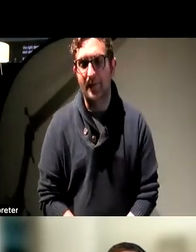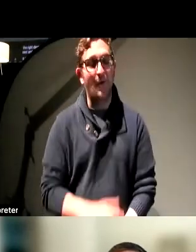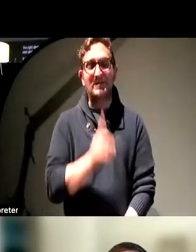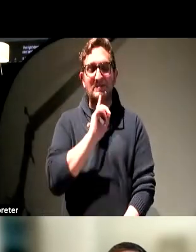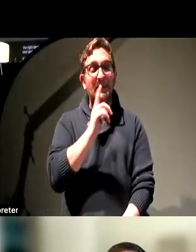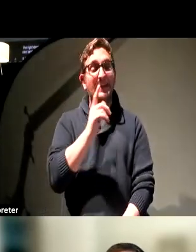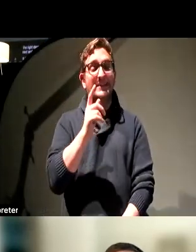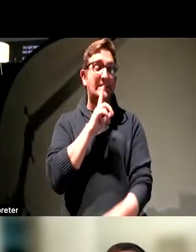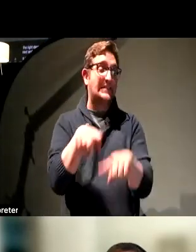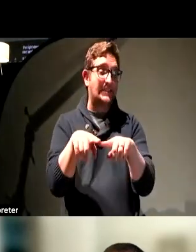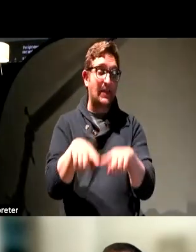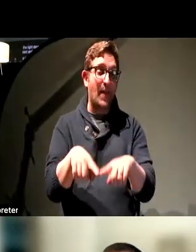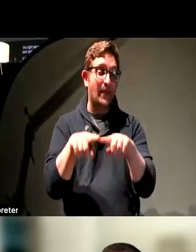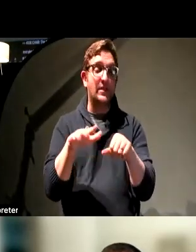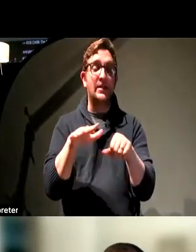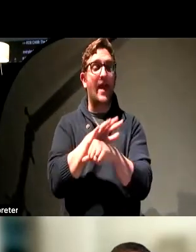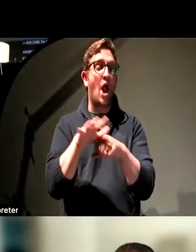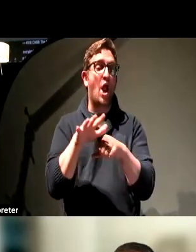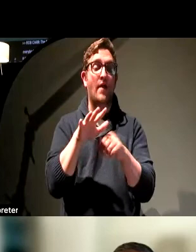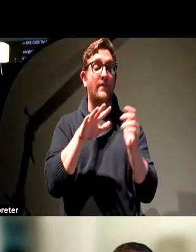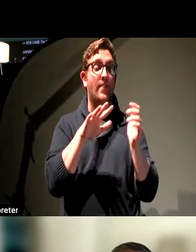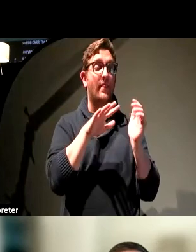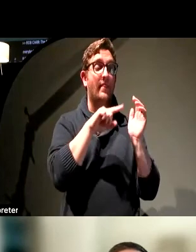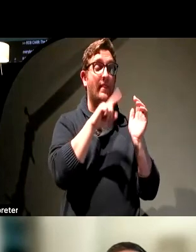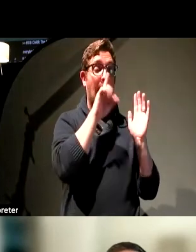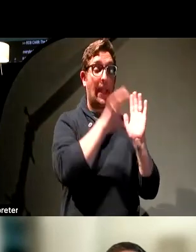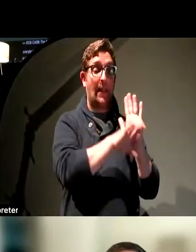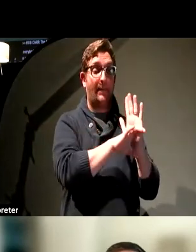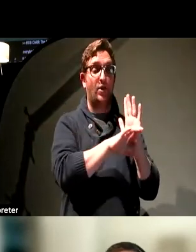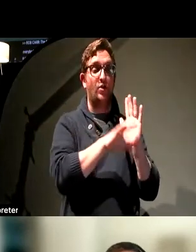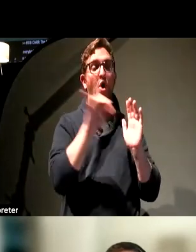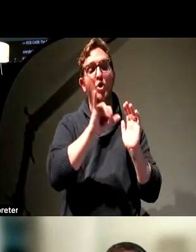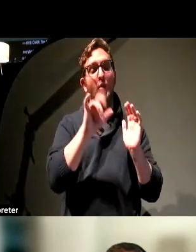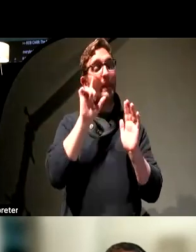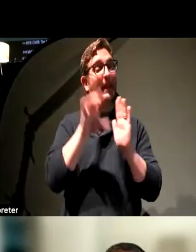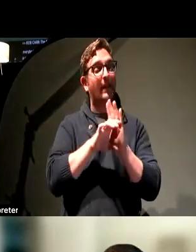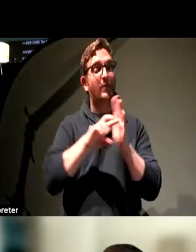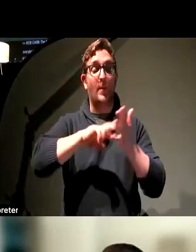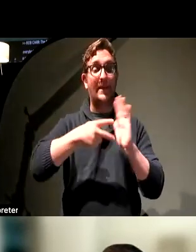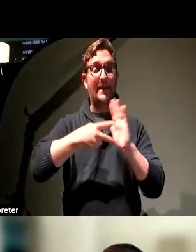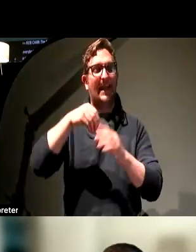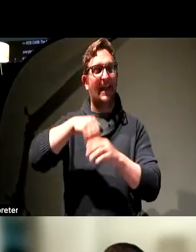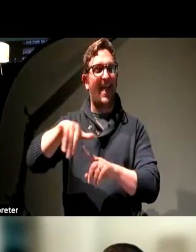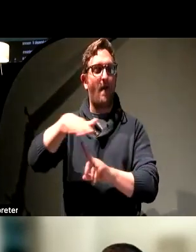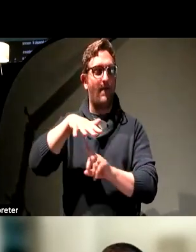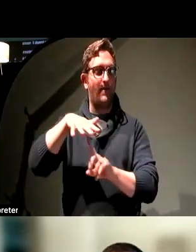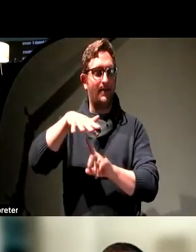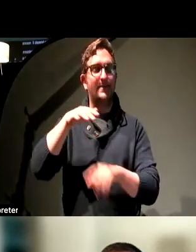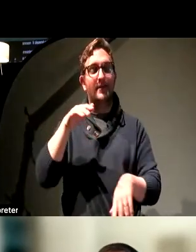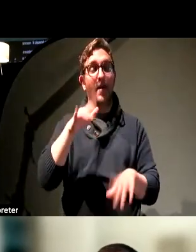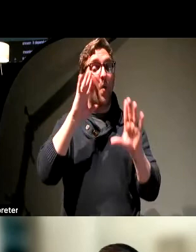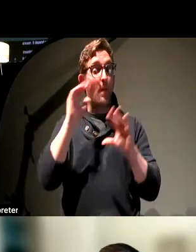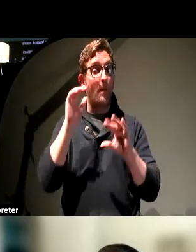the image meaning in that context. The way that I tell people to maybe think about it, and hopefully this is helpful when it comes to